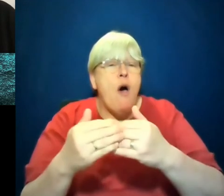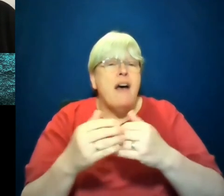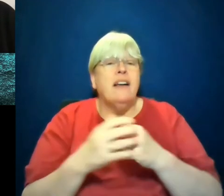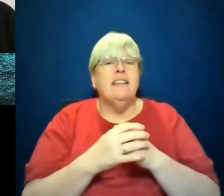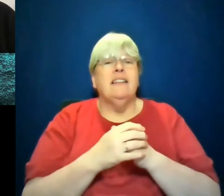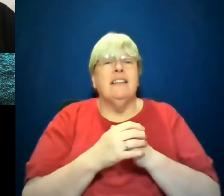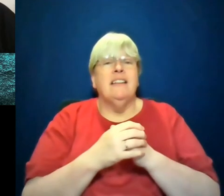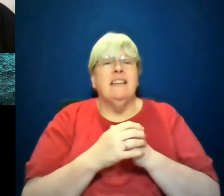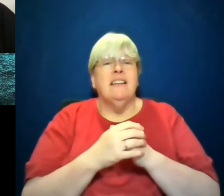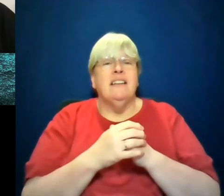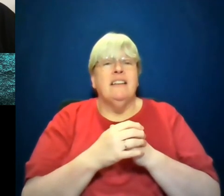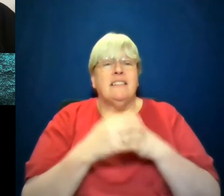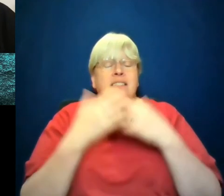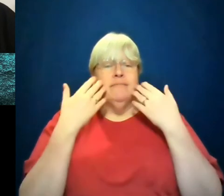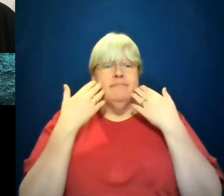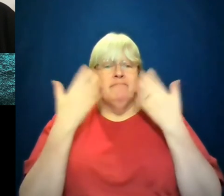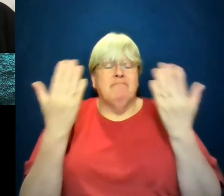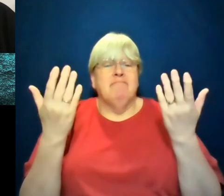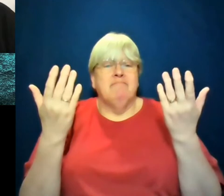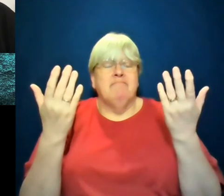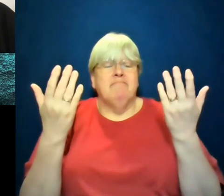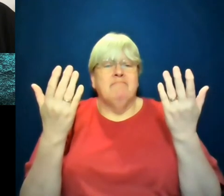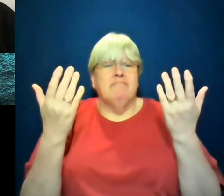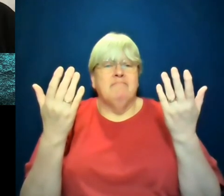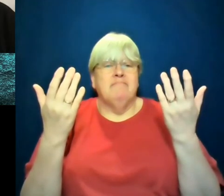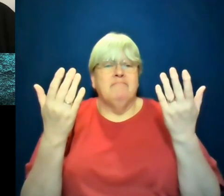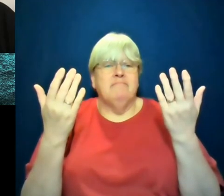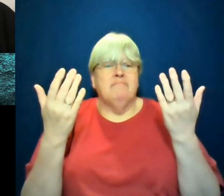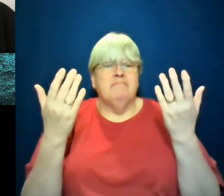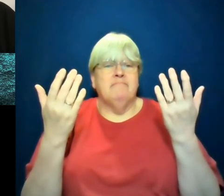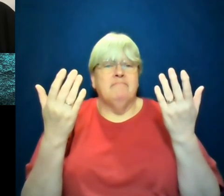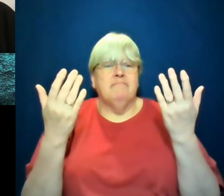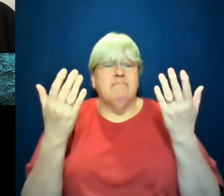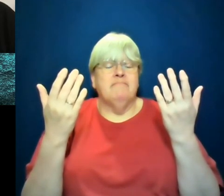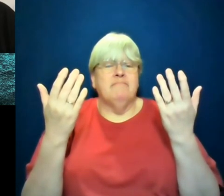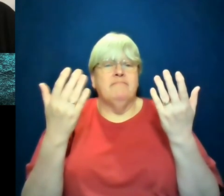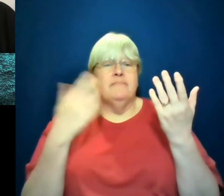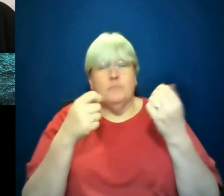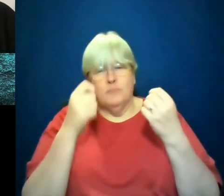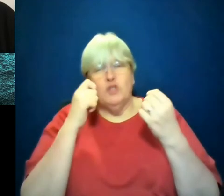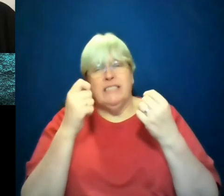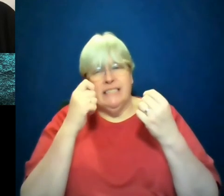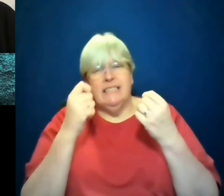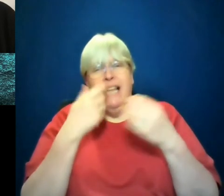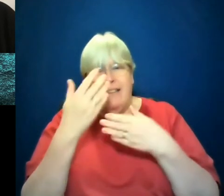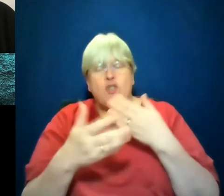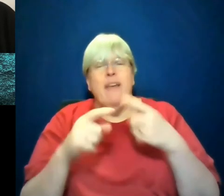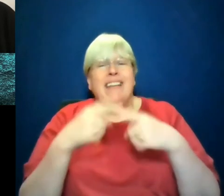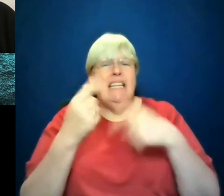Several, in fact. Several. mean, I, there's some more East Texas stories I want to tell during different time periods